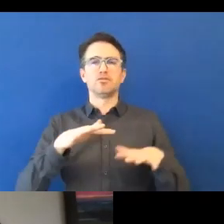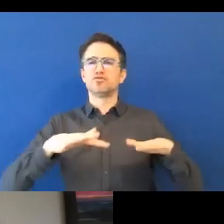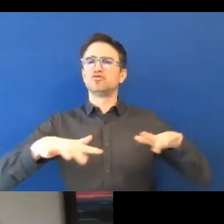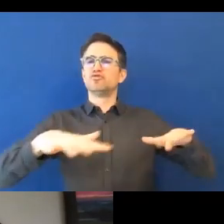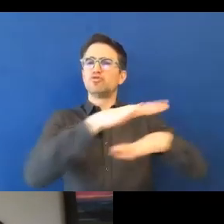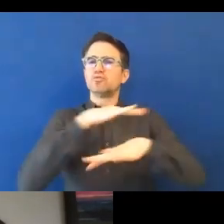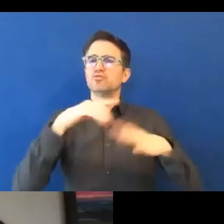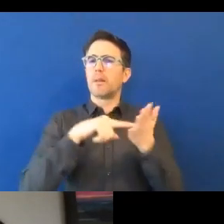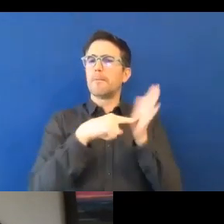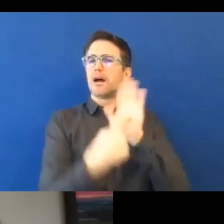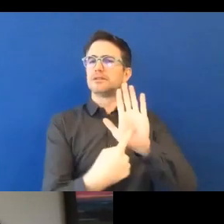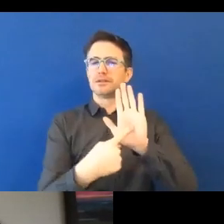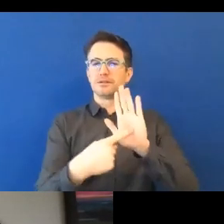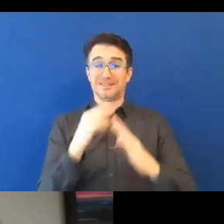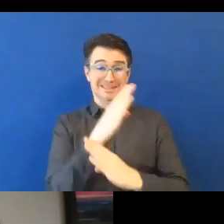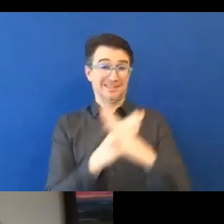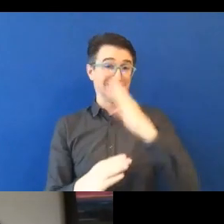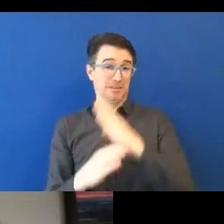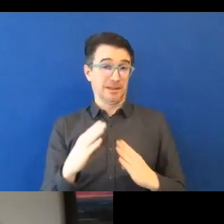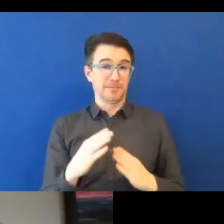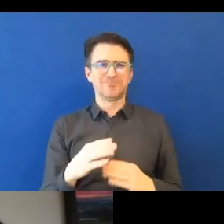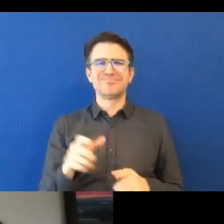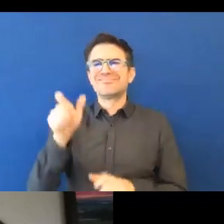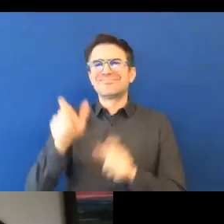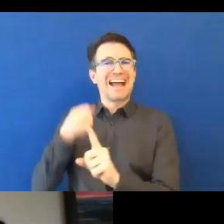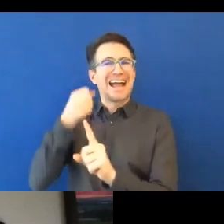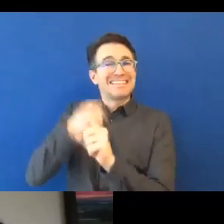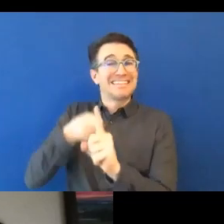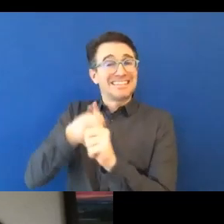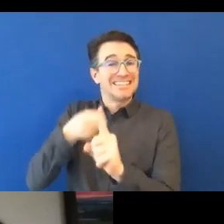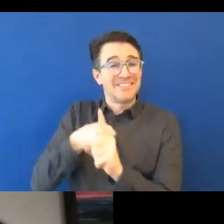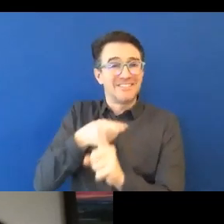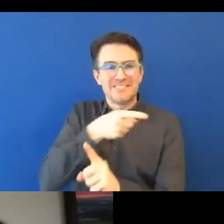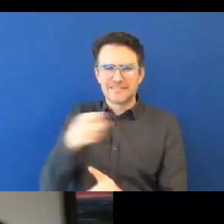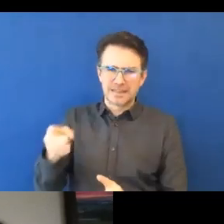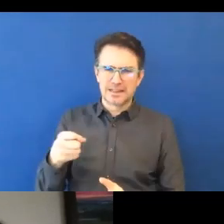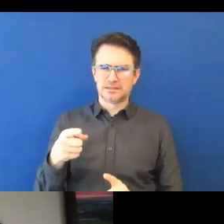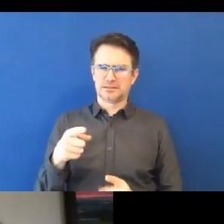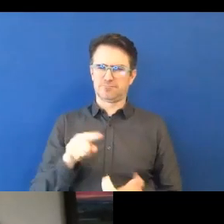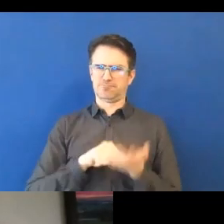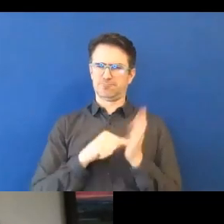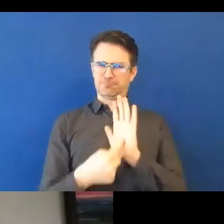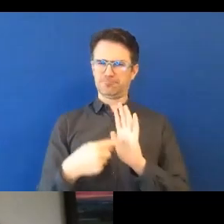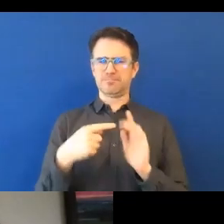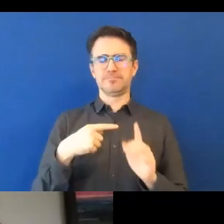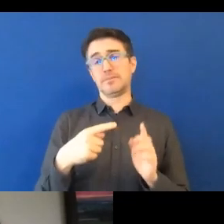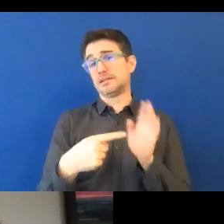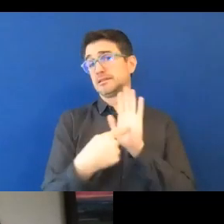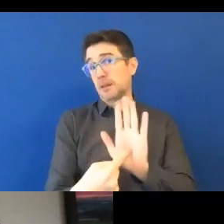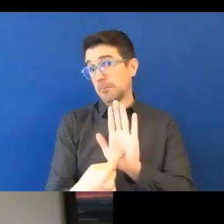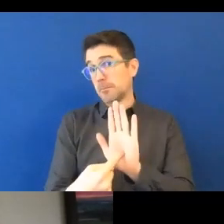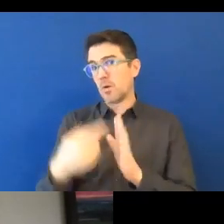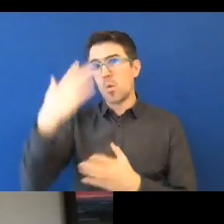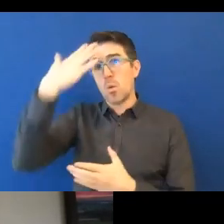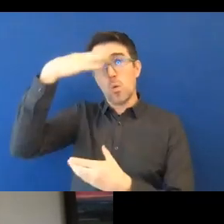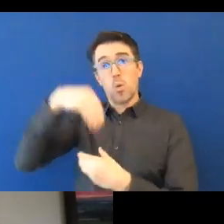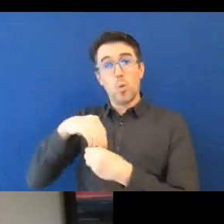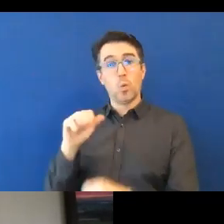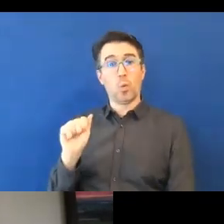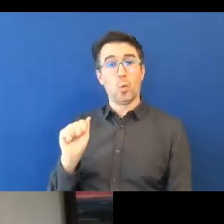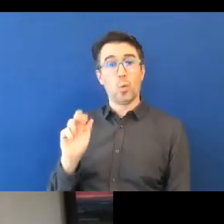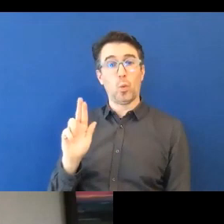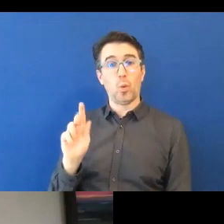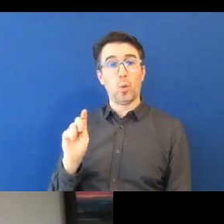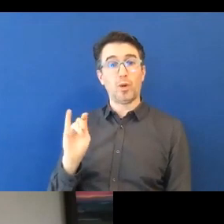a disability, wasn't necessarily something that was broken, that there were kind of positives to that. And so